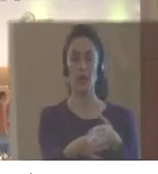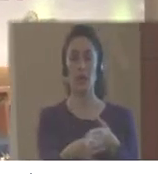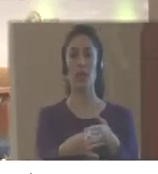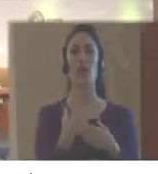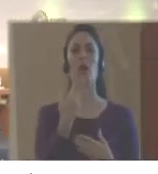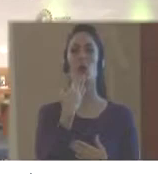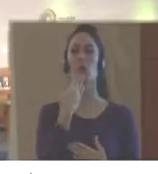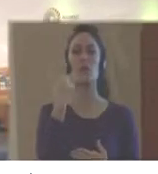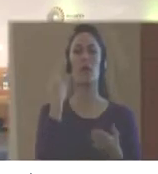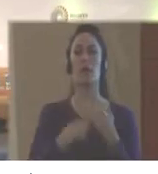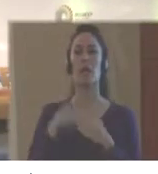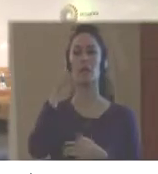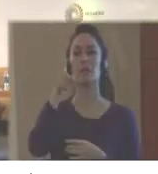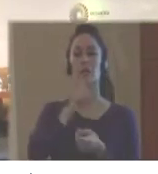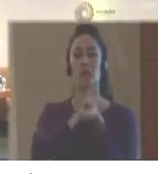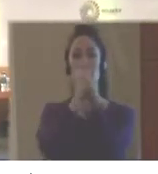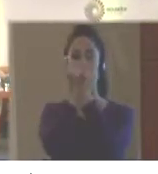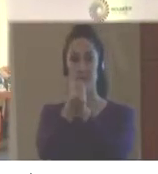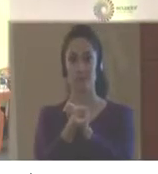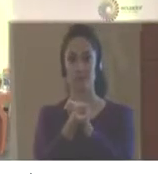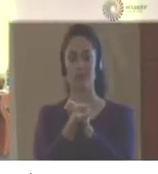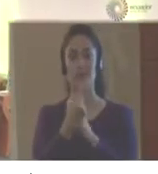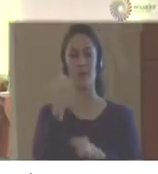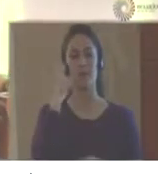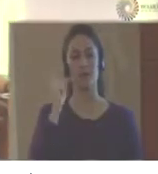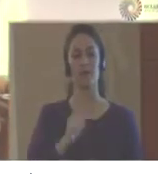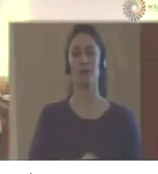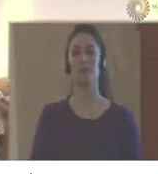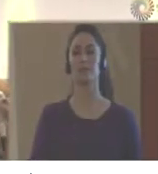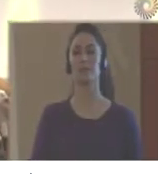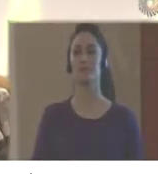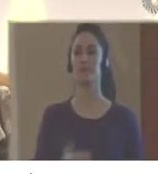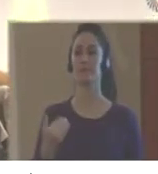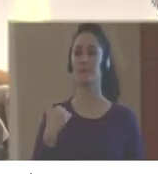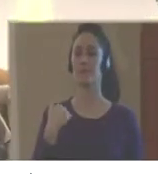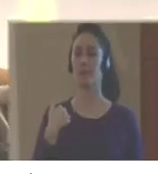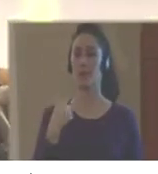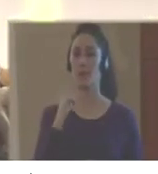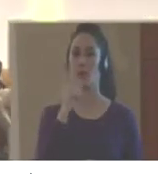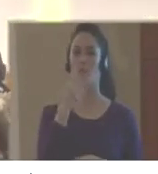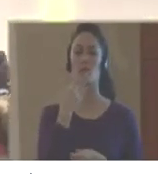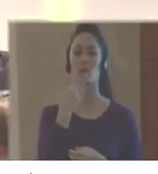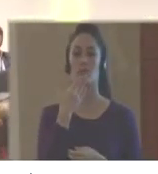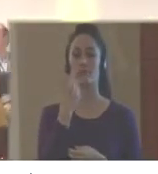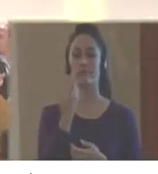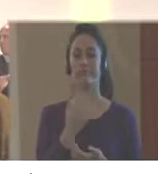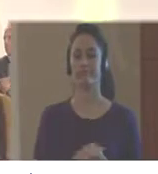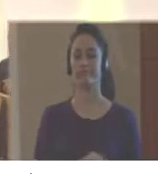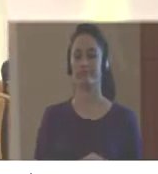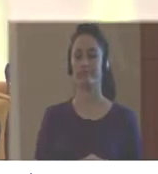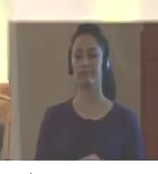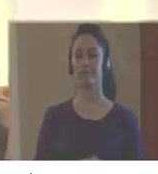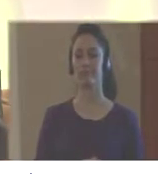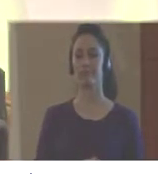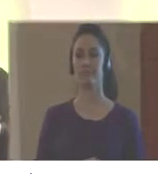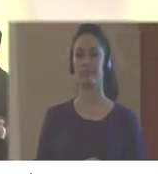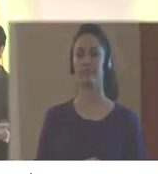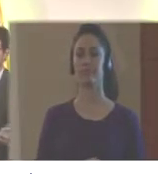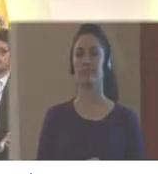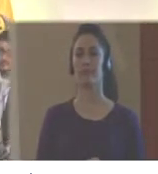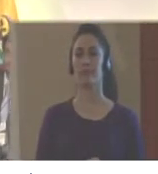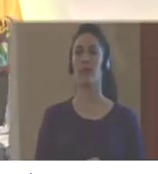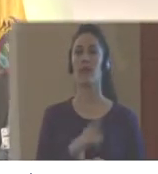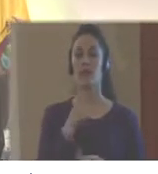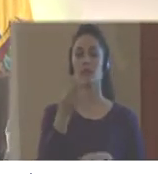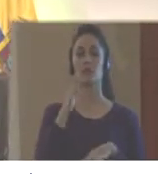budgetary framework. And which want to have a guideline about what to change in order